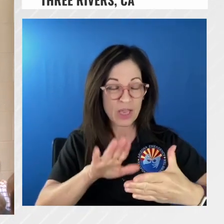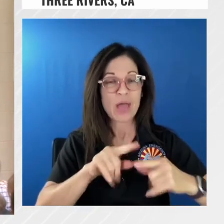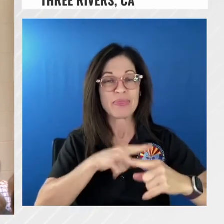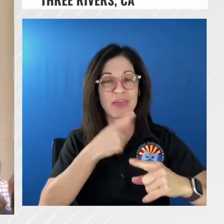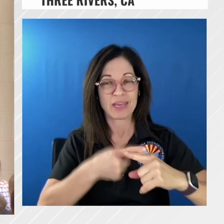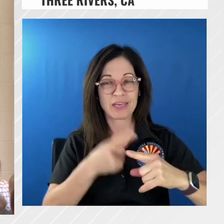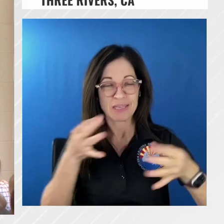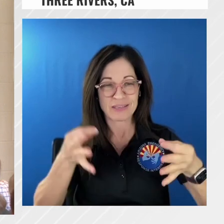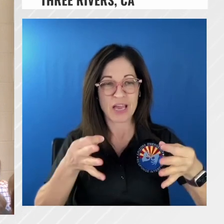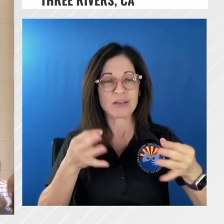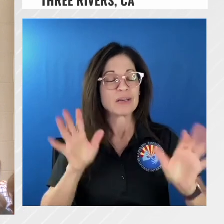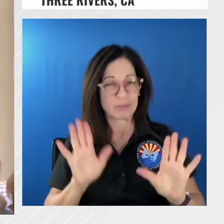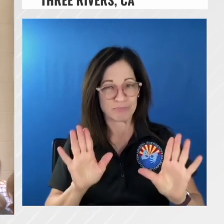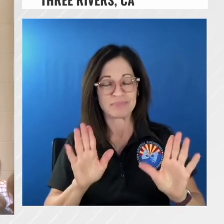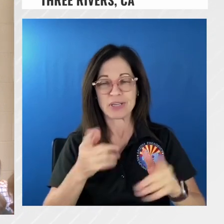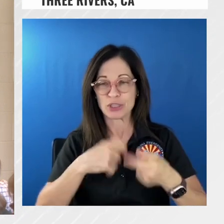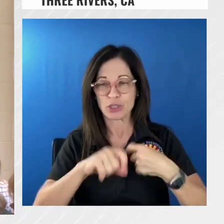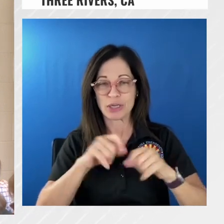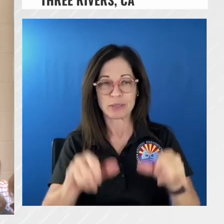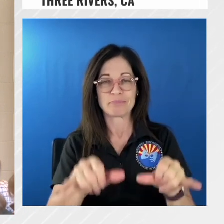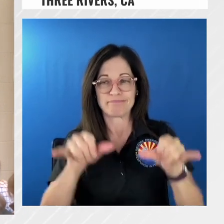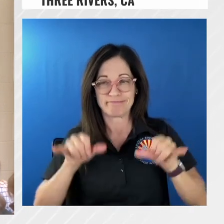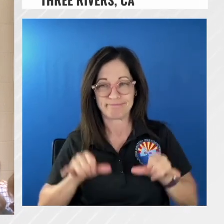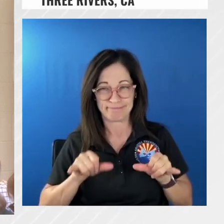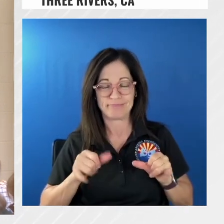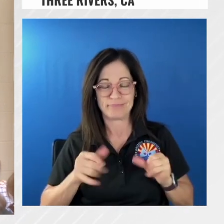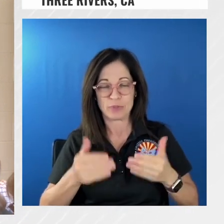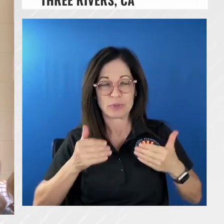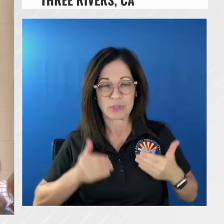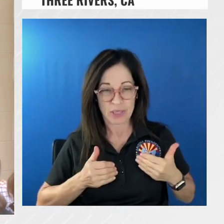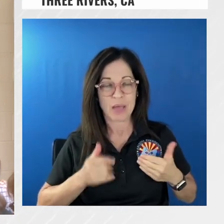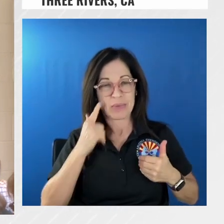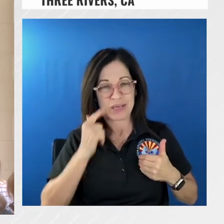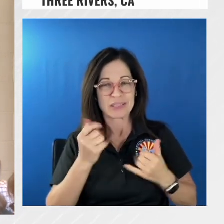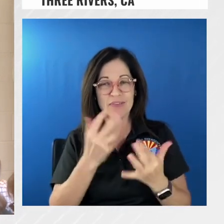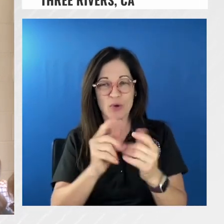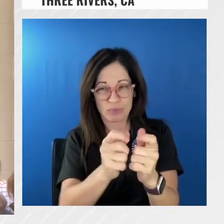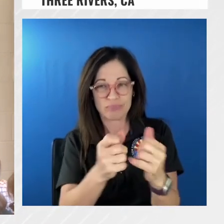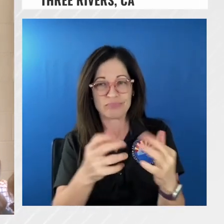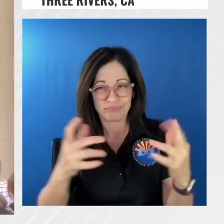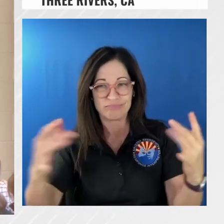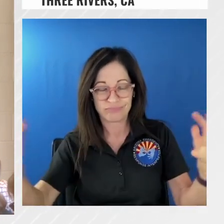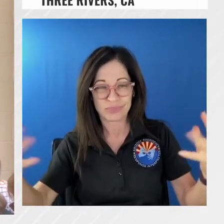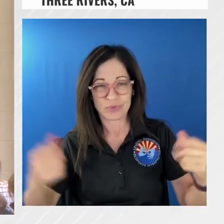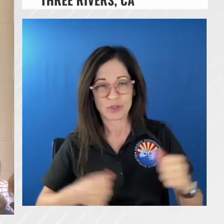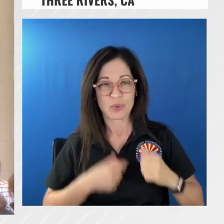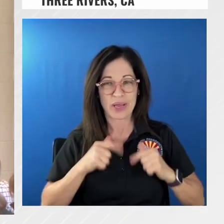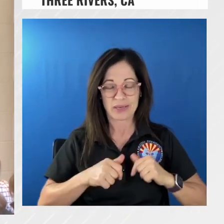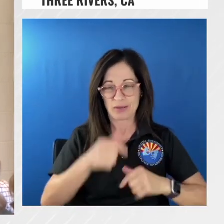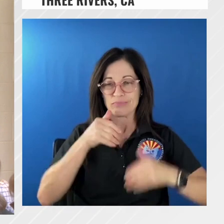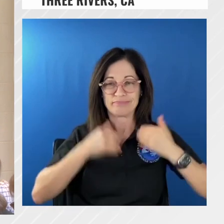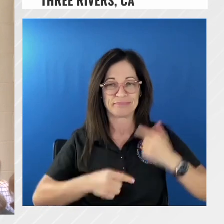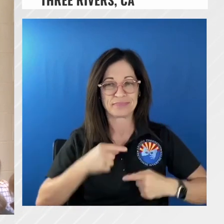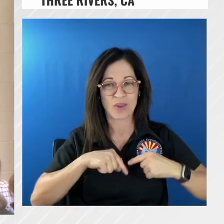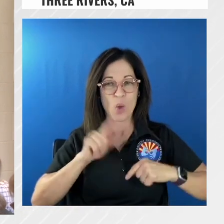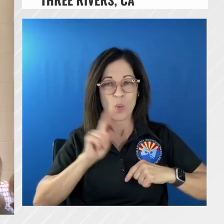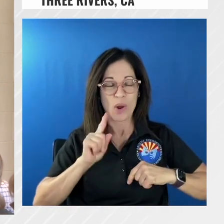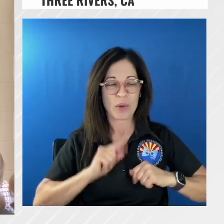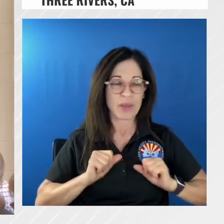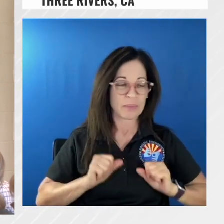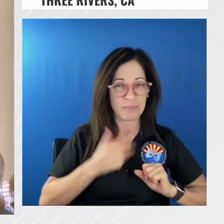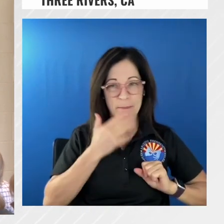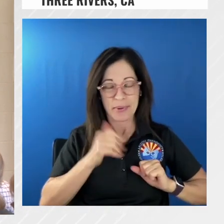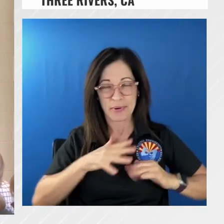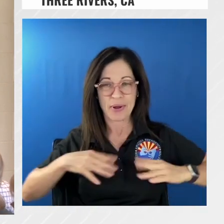was going to get larger because we had to come out to advantageous uh terrain features we started to make some decisions